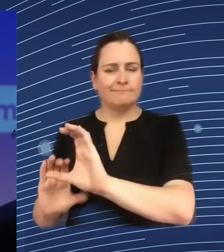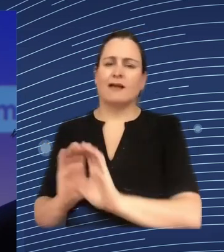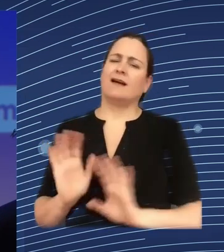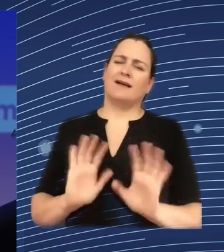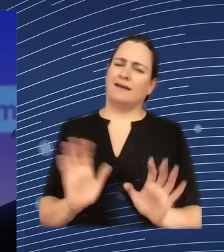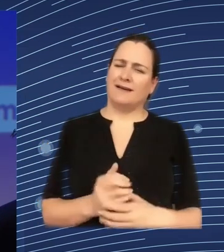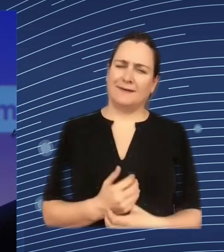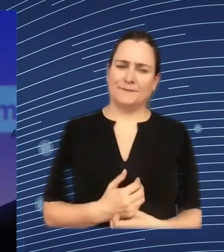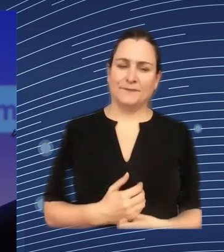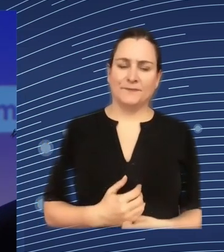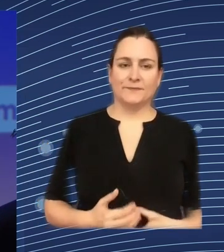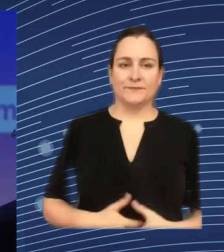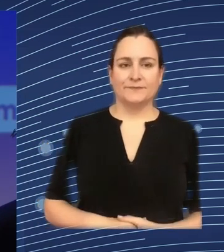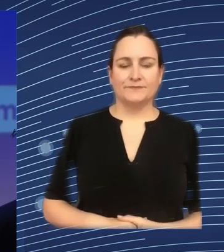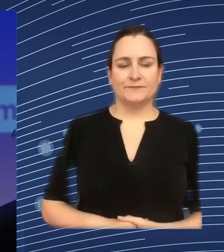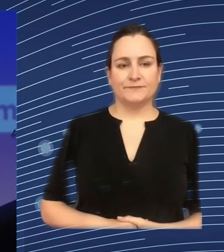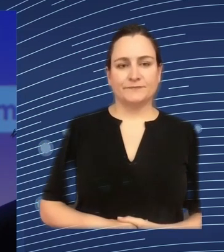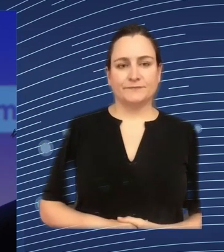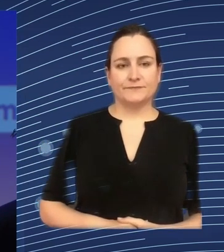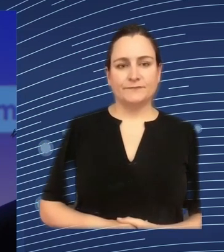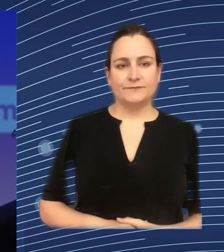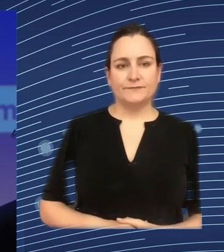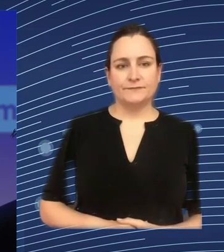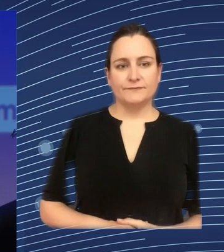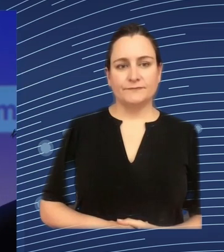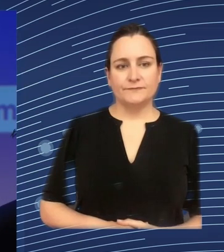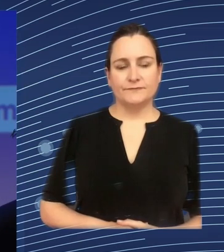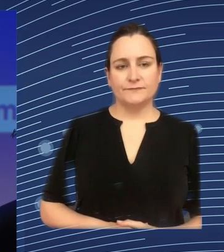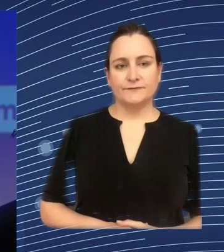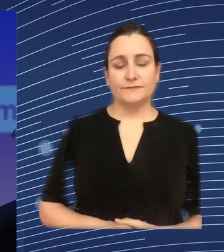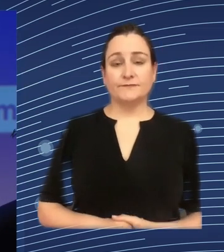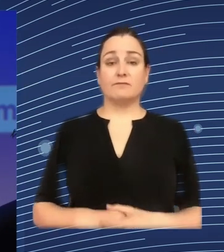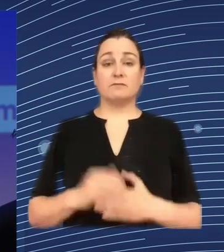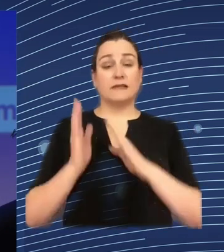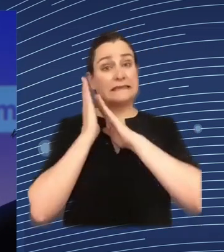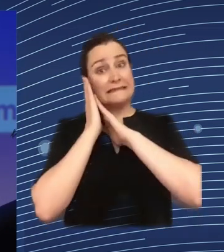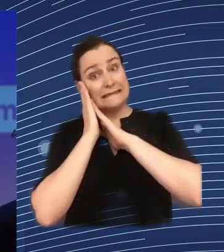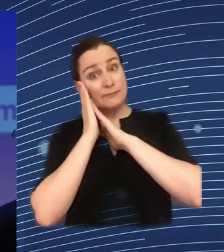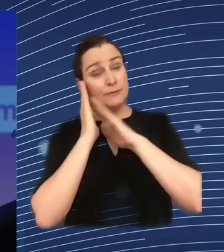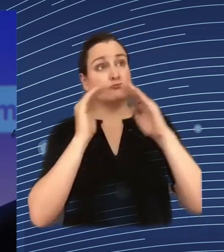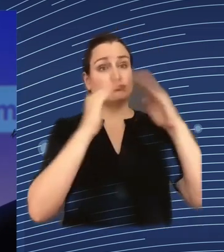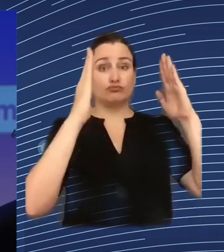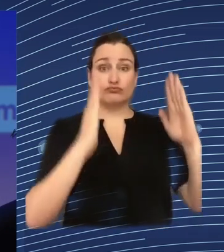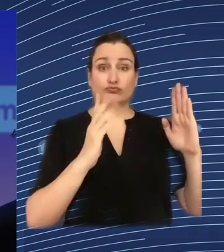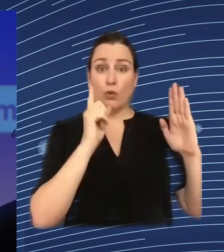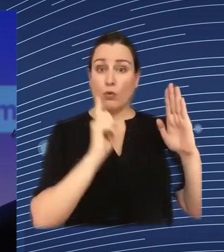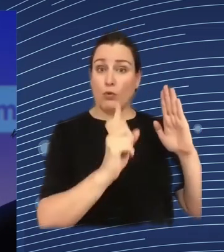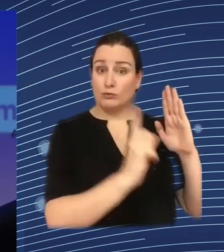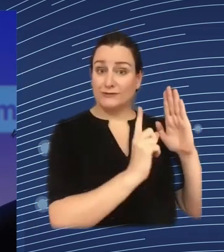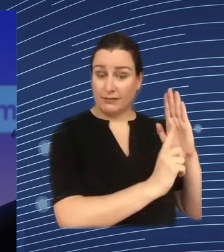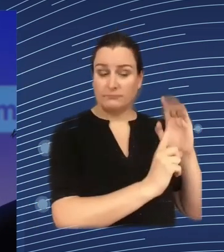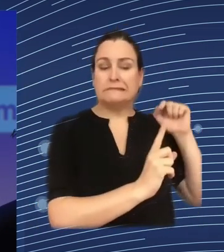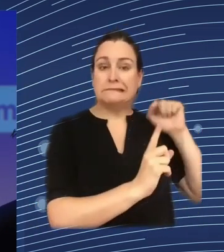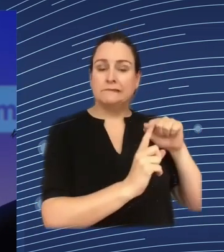intelligence systems that they are used in the hotels for cleaning ladies which they